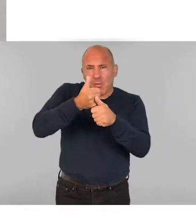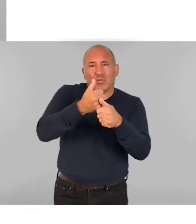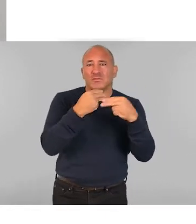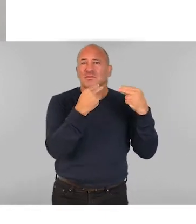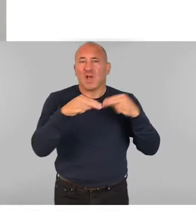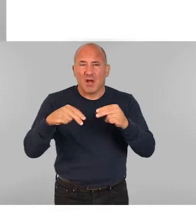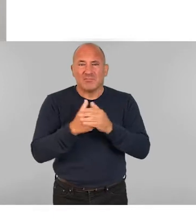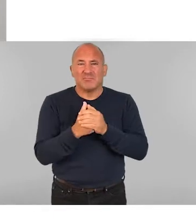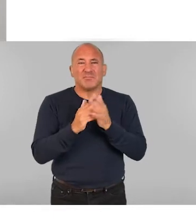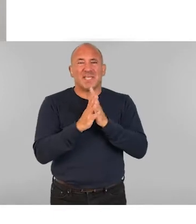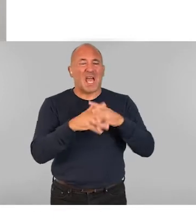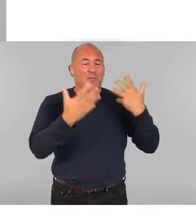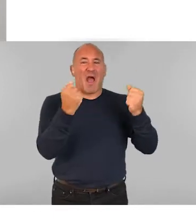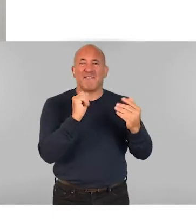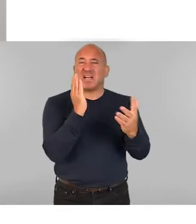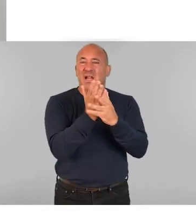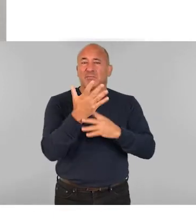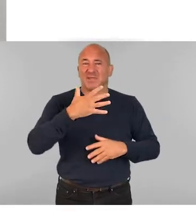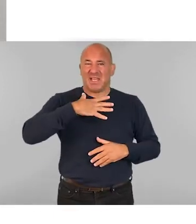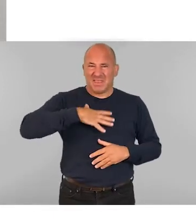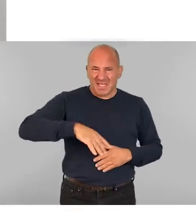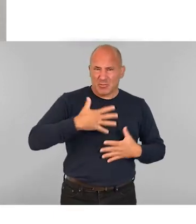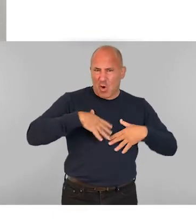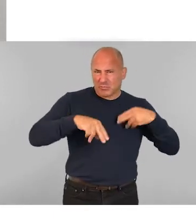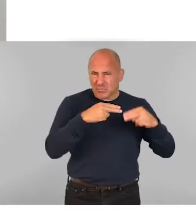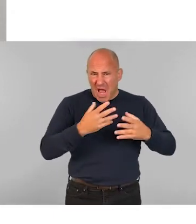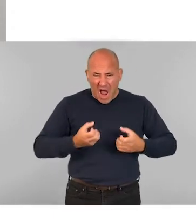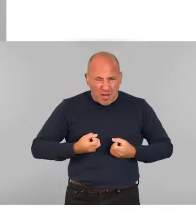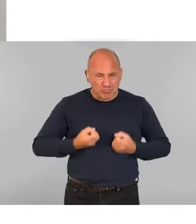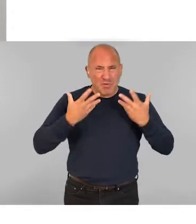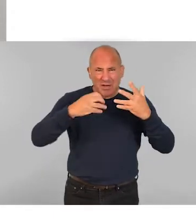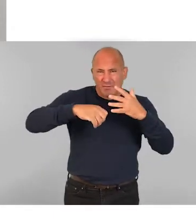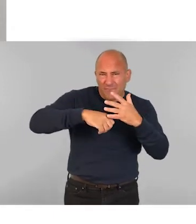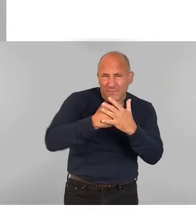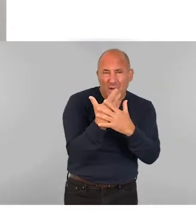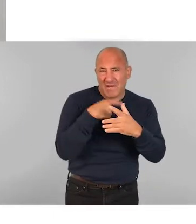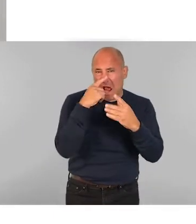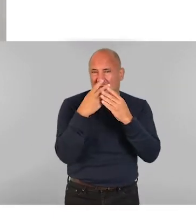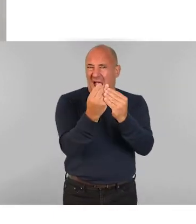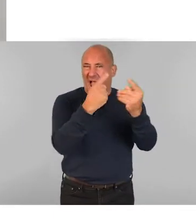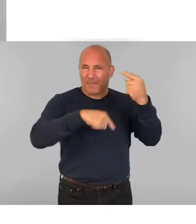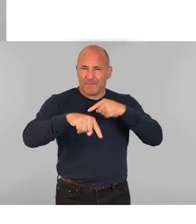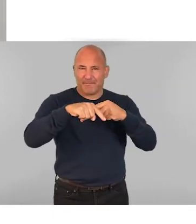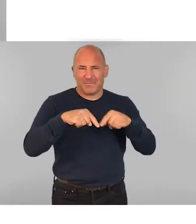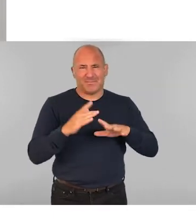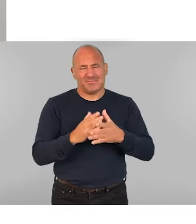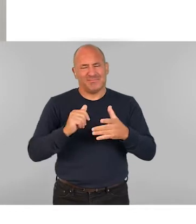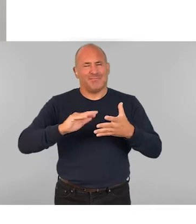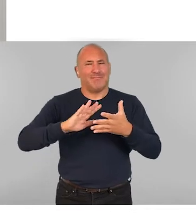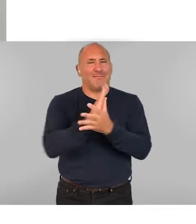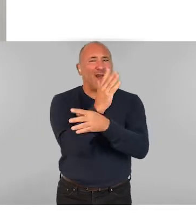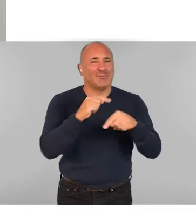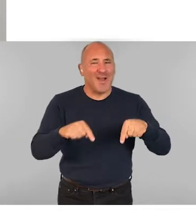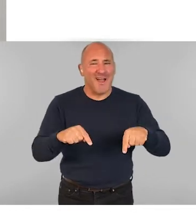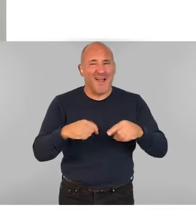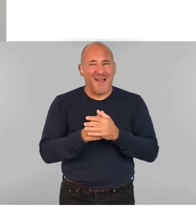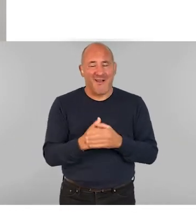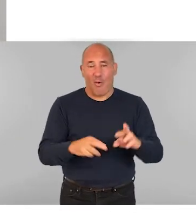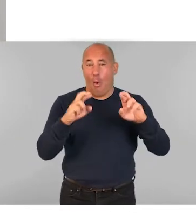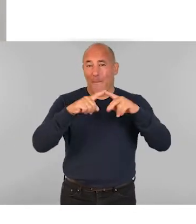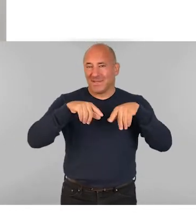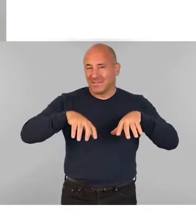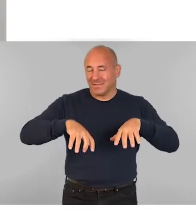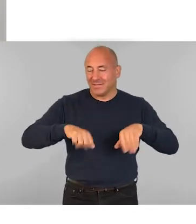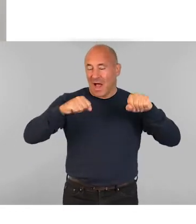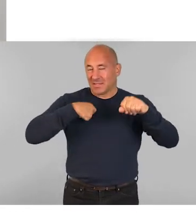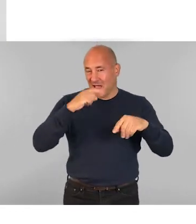ensure anyone with accessibility needs who wants to dance and express themselves and to flourish, it's been such a pleasure and I hope this is just the